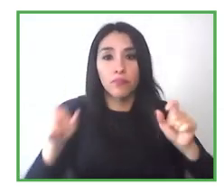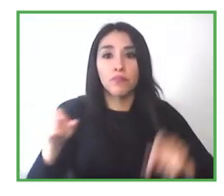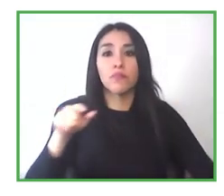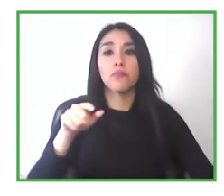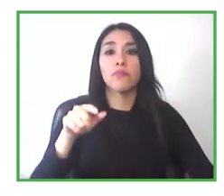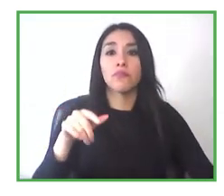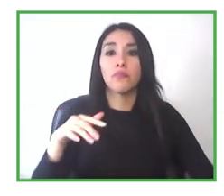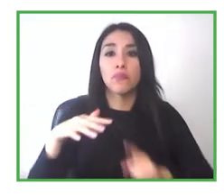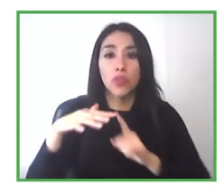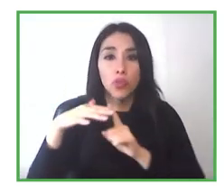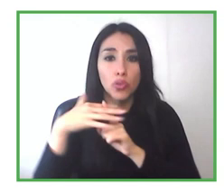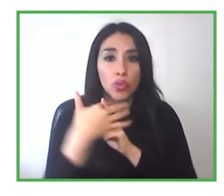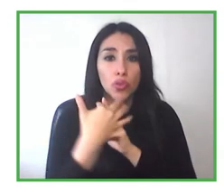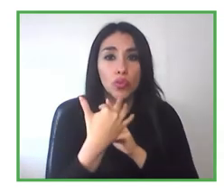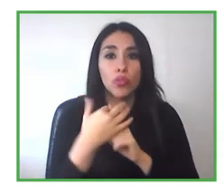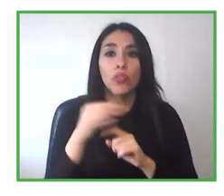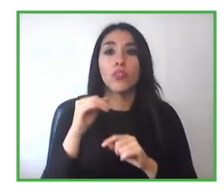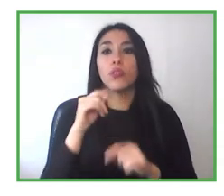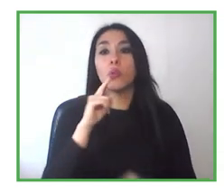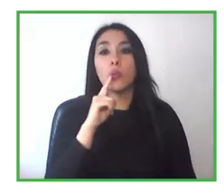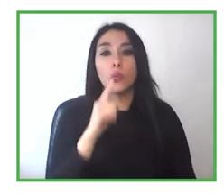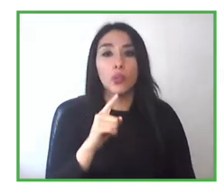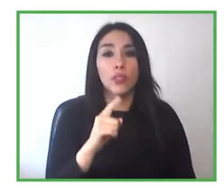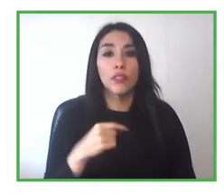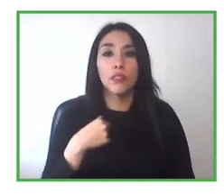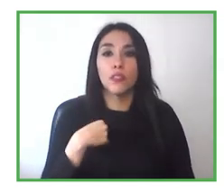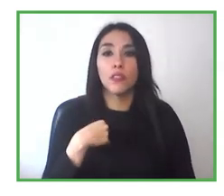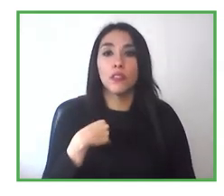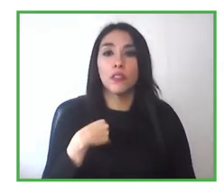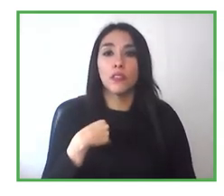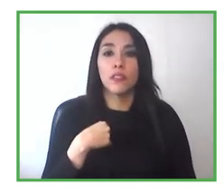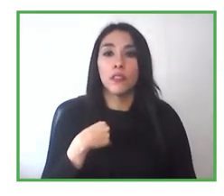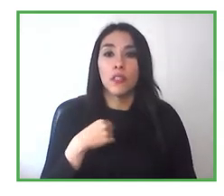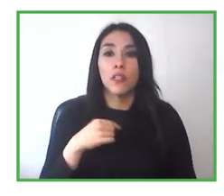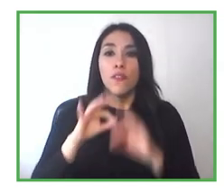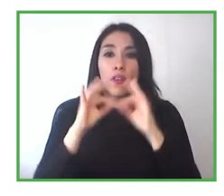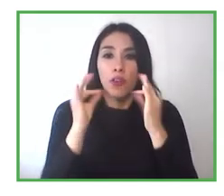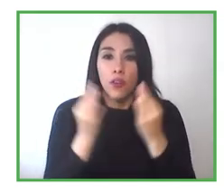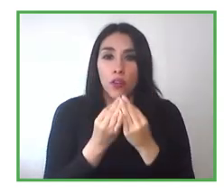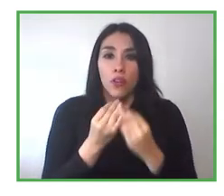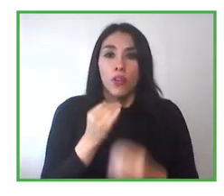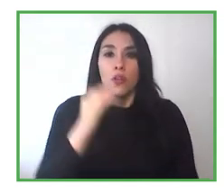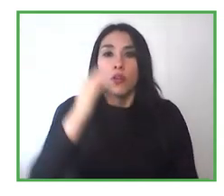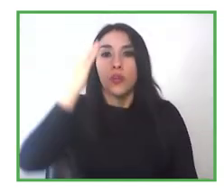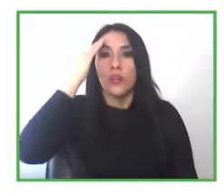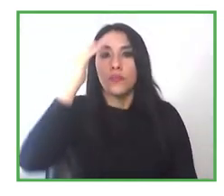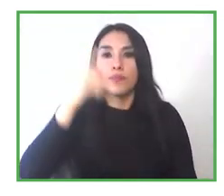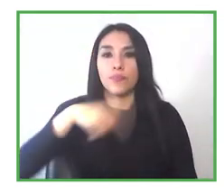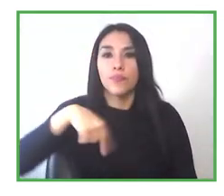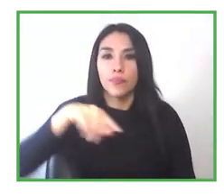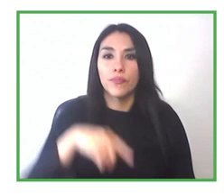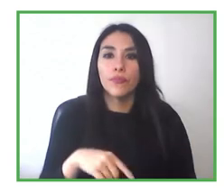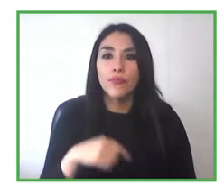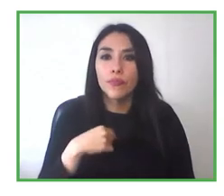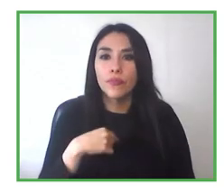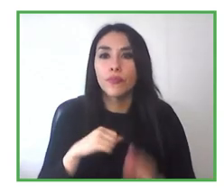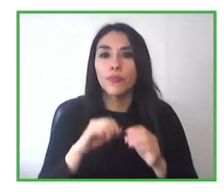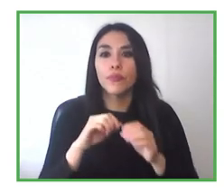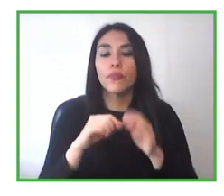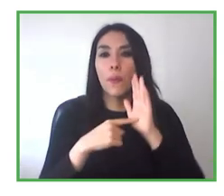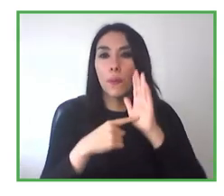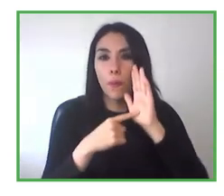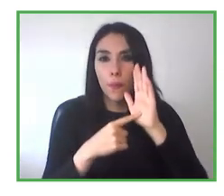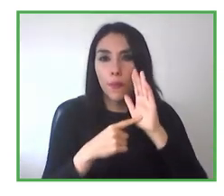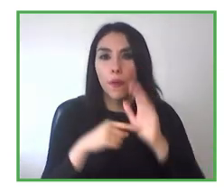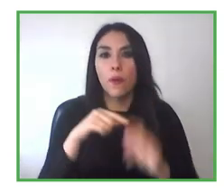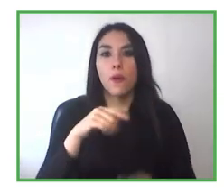The challenge of families, and I saw it with the experiences of the young people that I was telling you about. If it weren't for those, for that family, that mother,